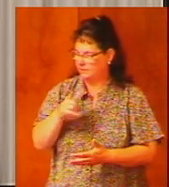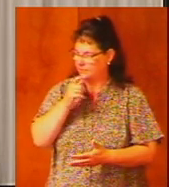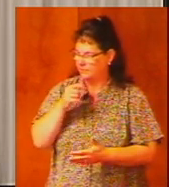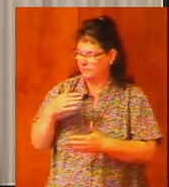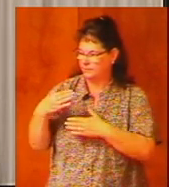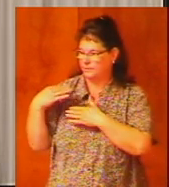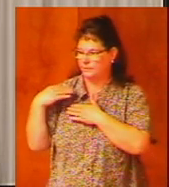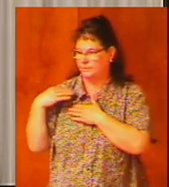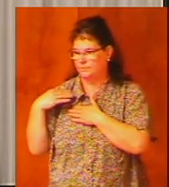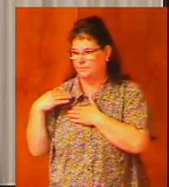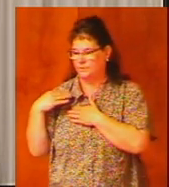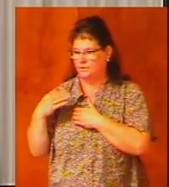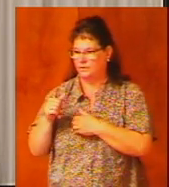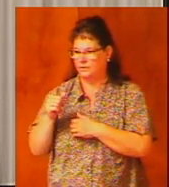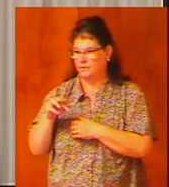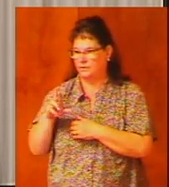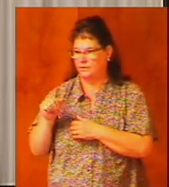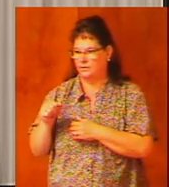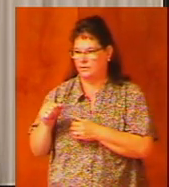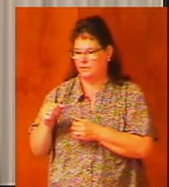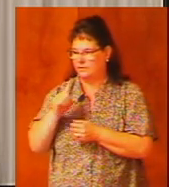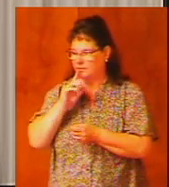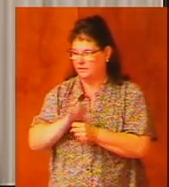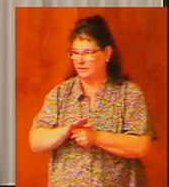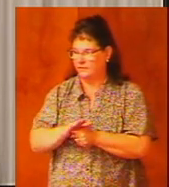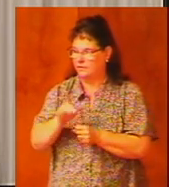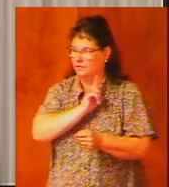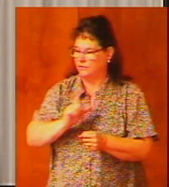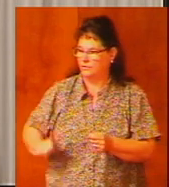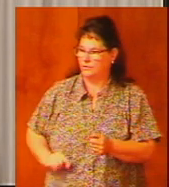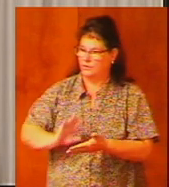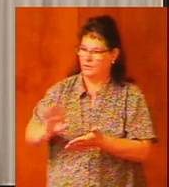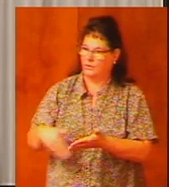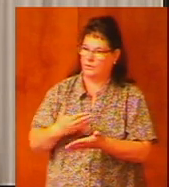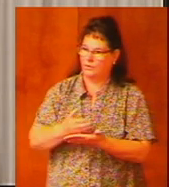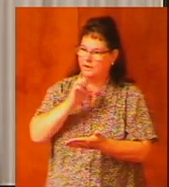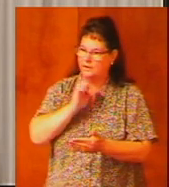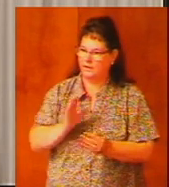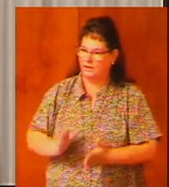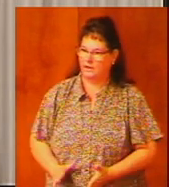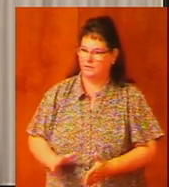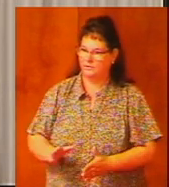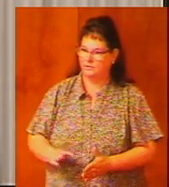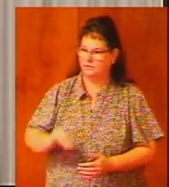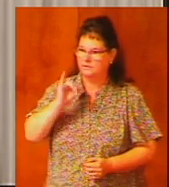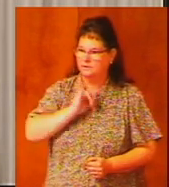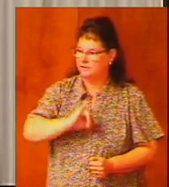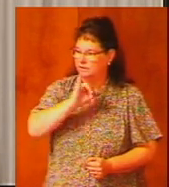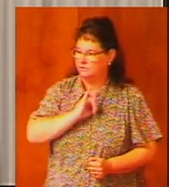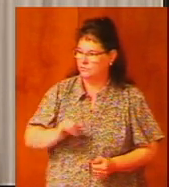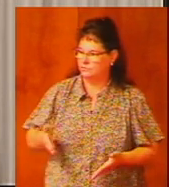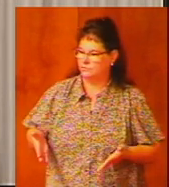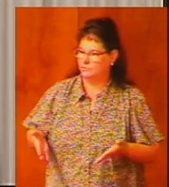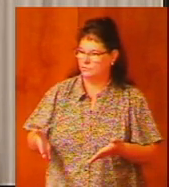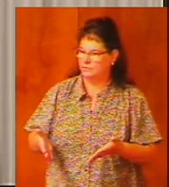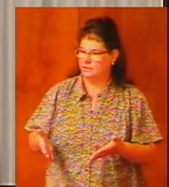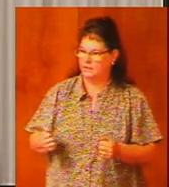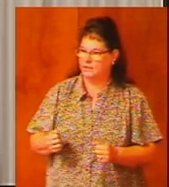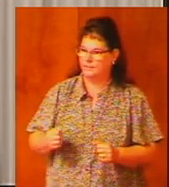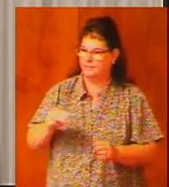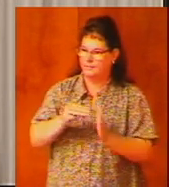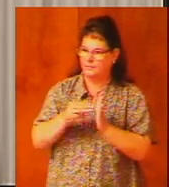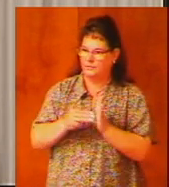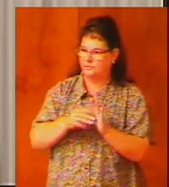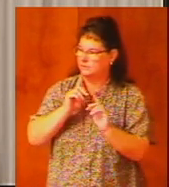bore the ark of the covenant of the Lord and to all the elders of Israel and Moses commanded